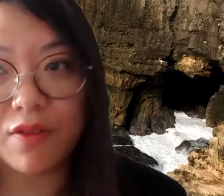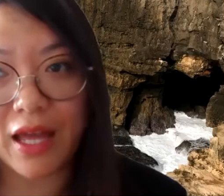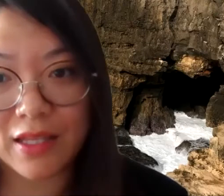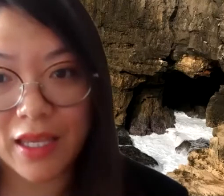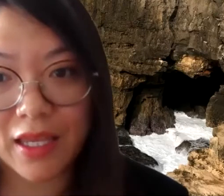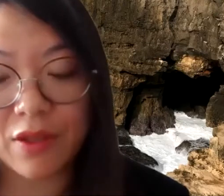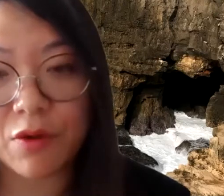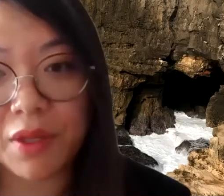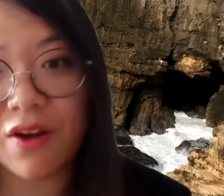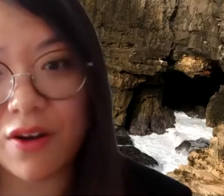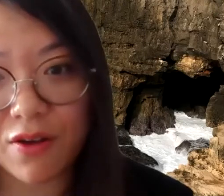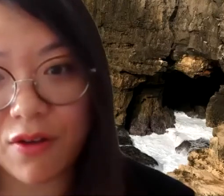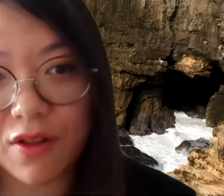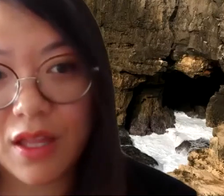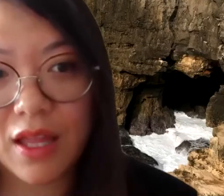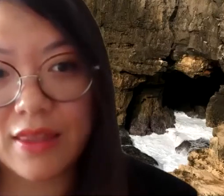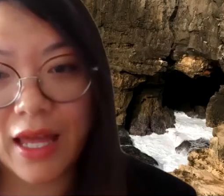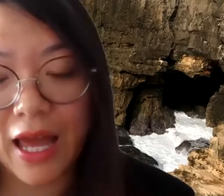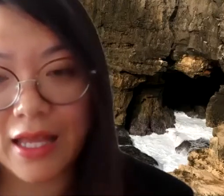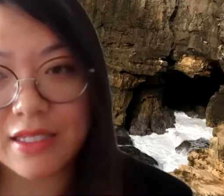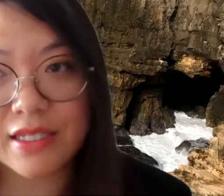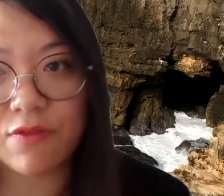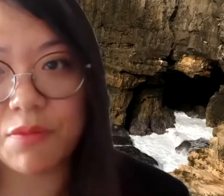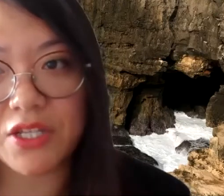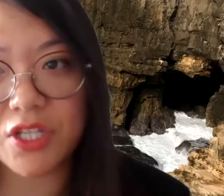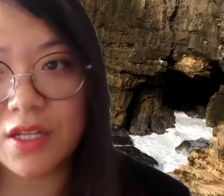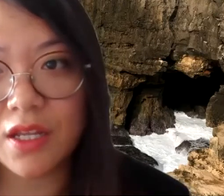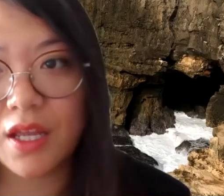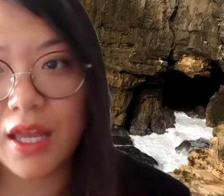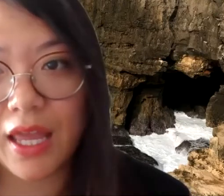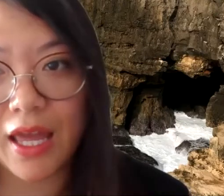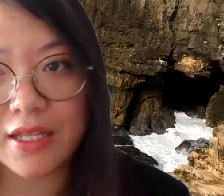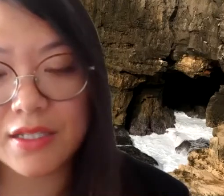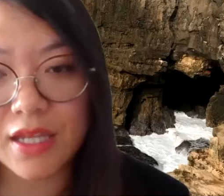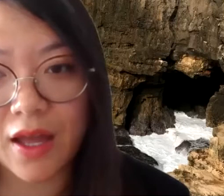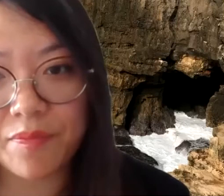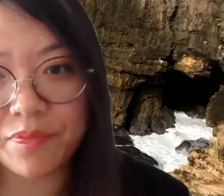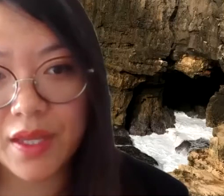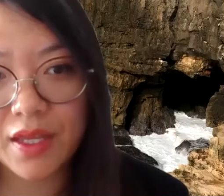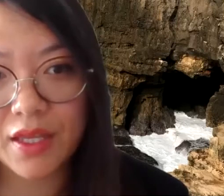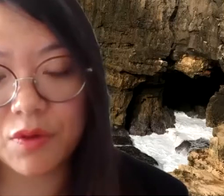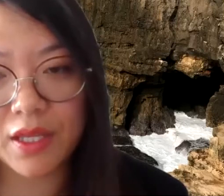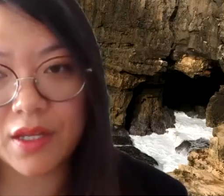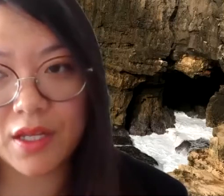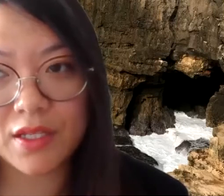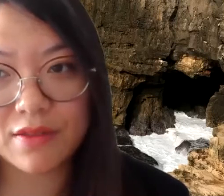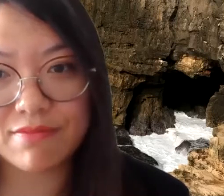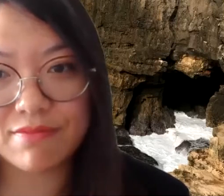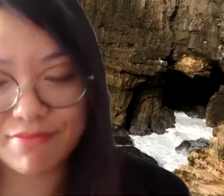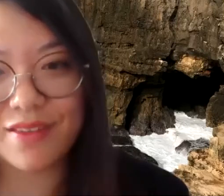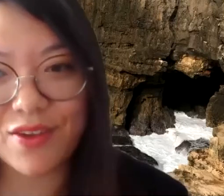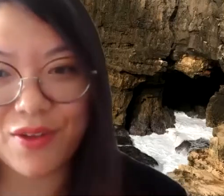you follow that link, there will be an article that has this information and you can